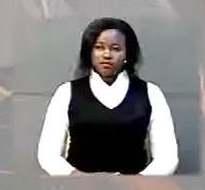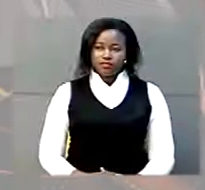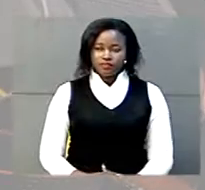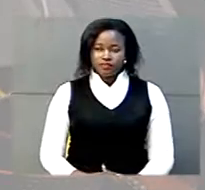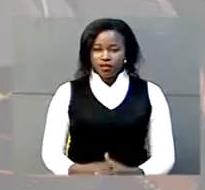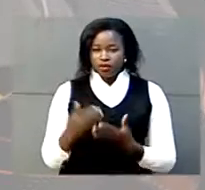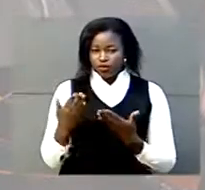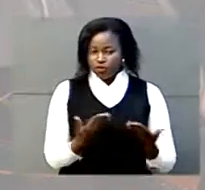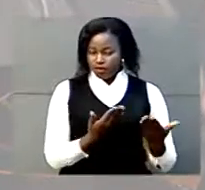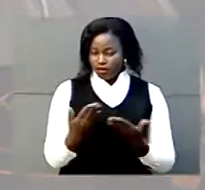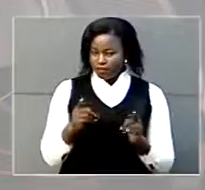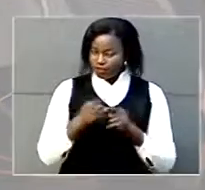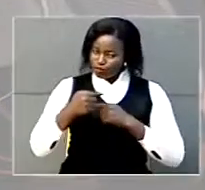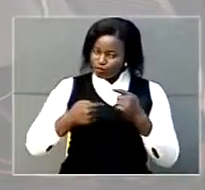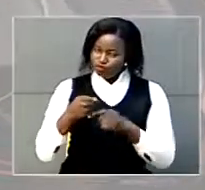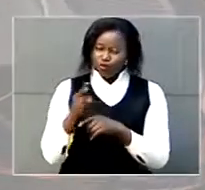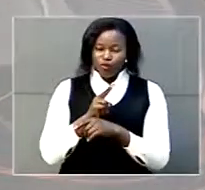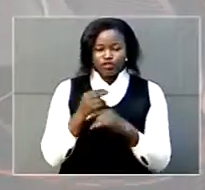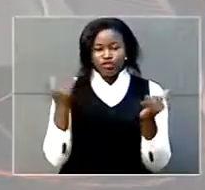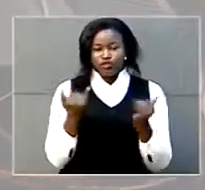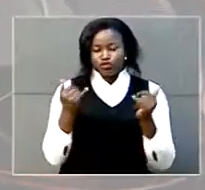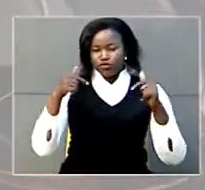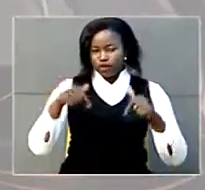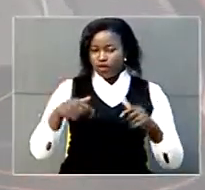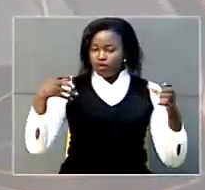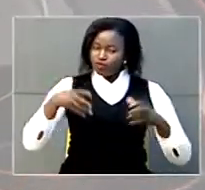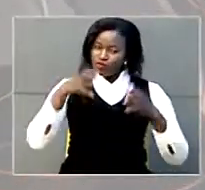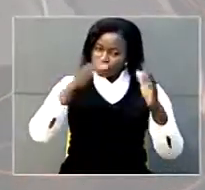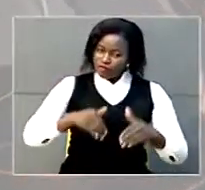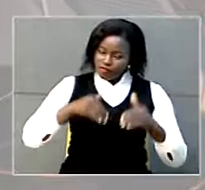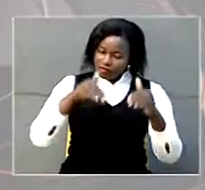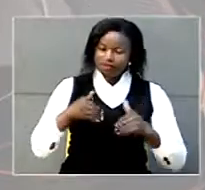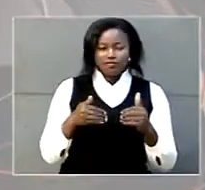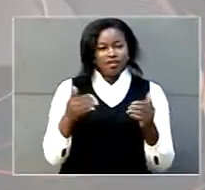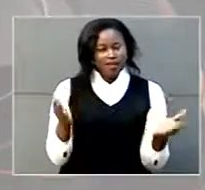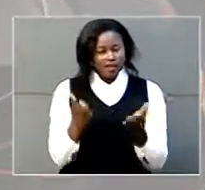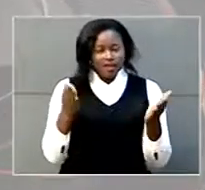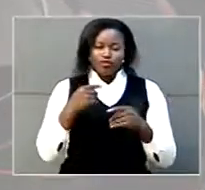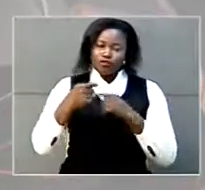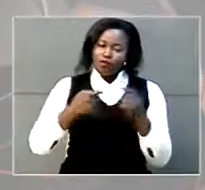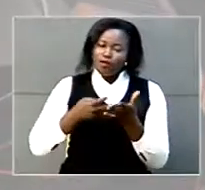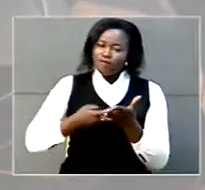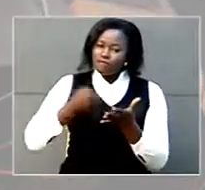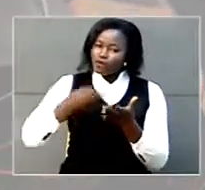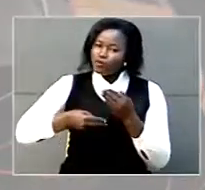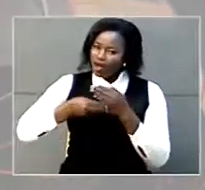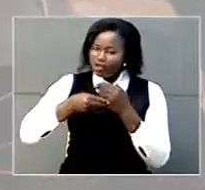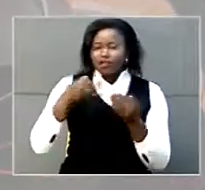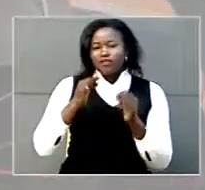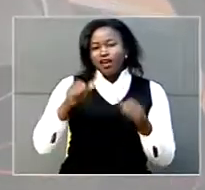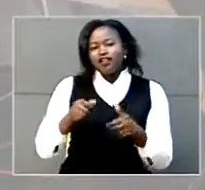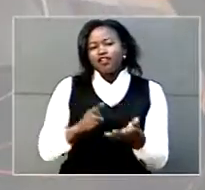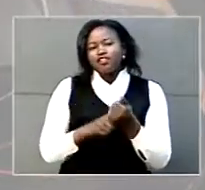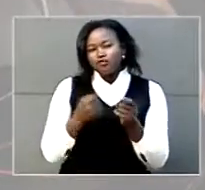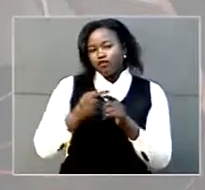welcome back you are still watching news tonight farmers have been encouraged to embrace value addition if they are to gain from